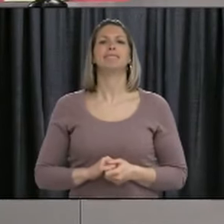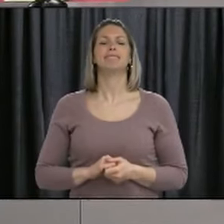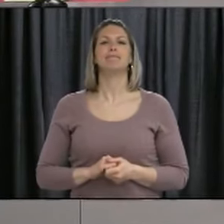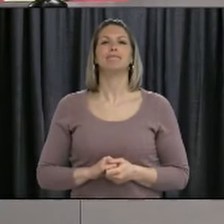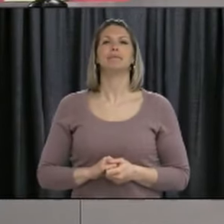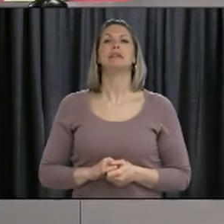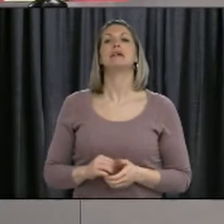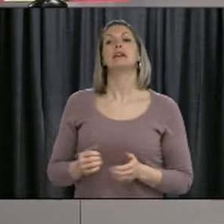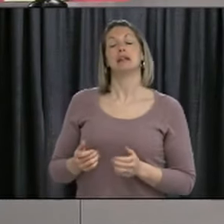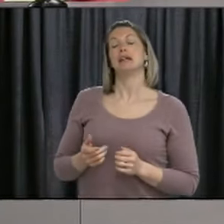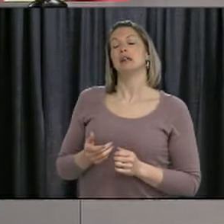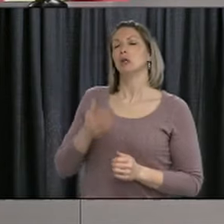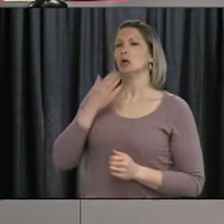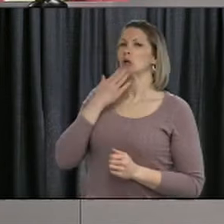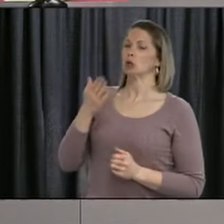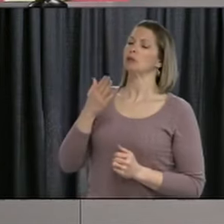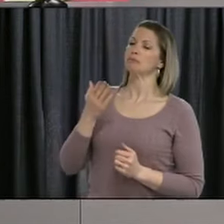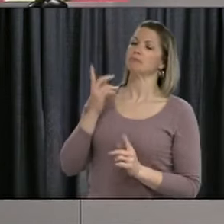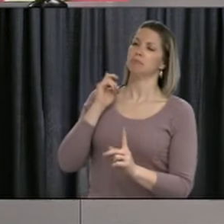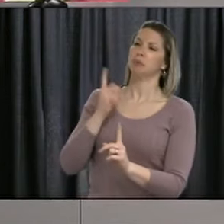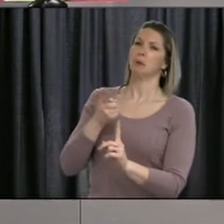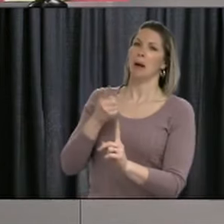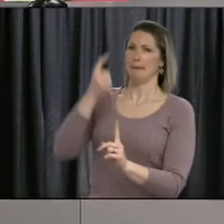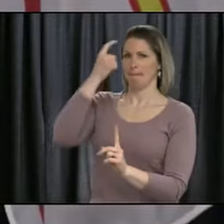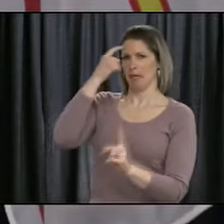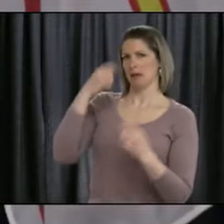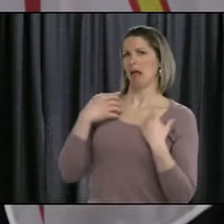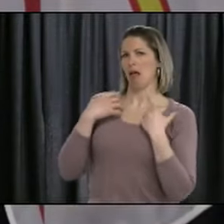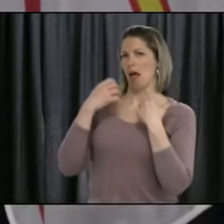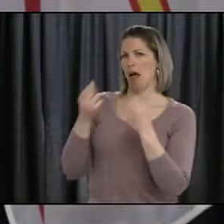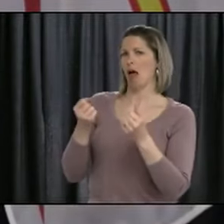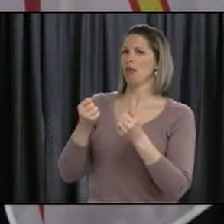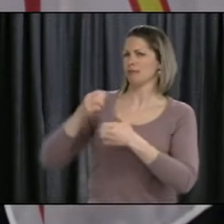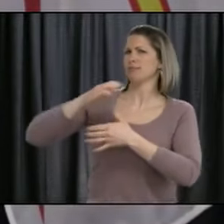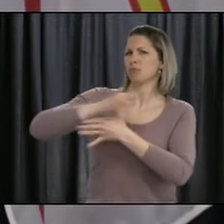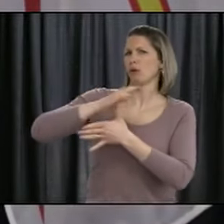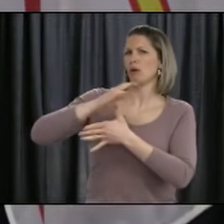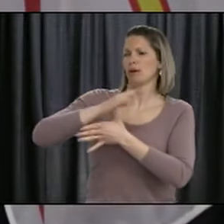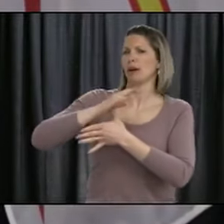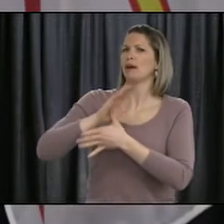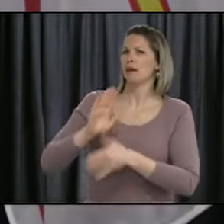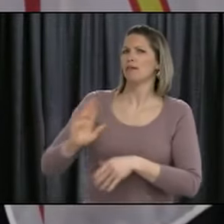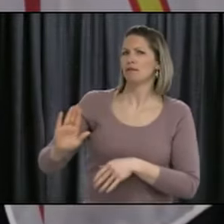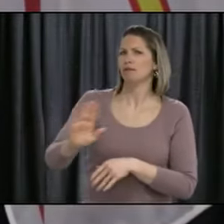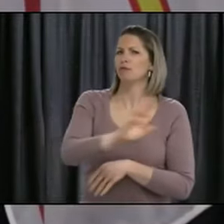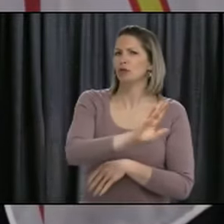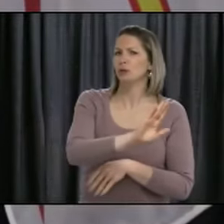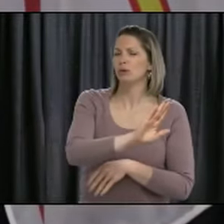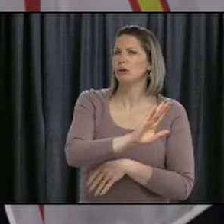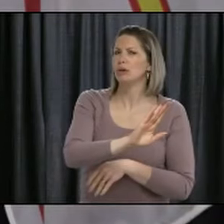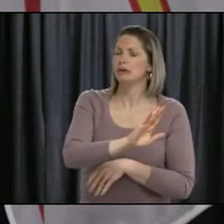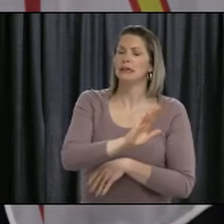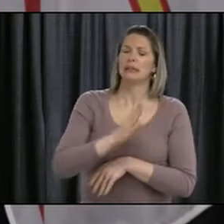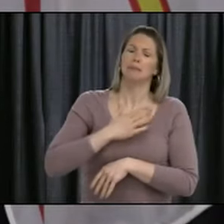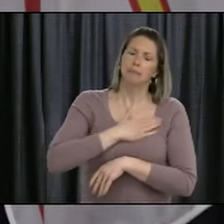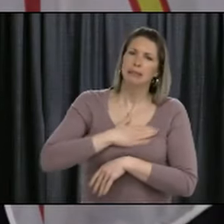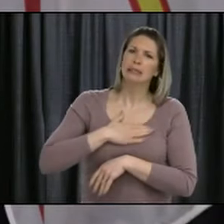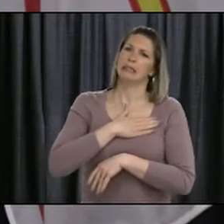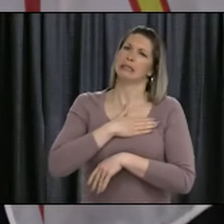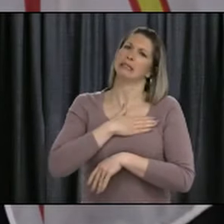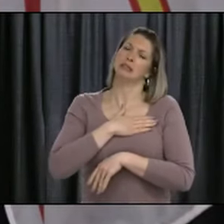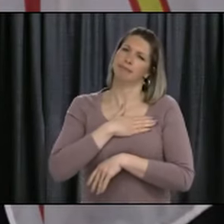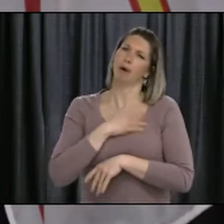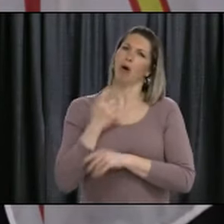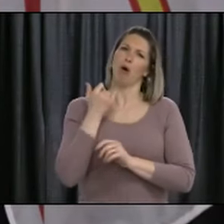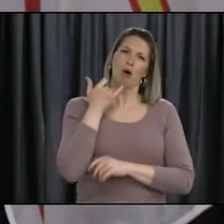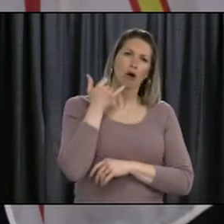for those of you that, you struggle with mental wellness at this particular point in time. There's a number of supports